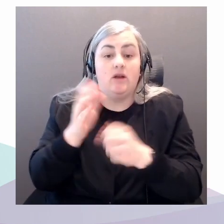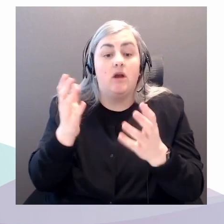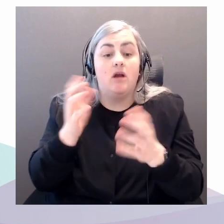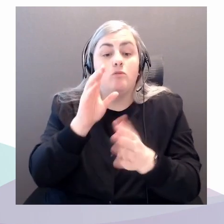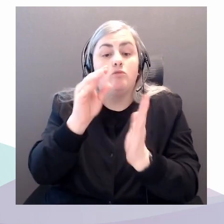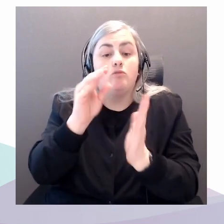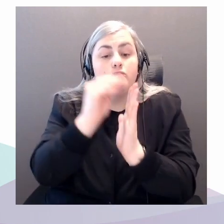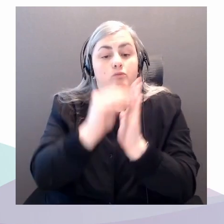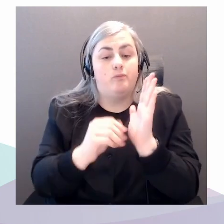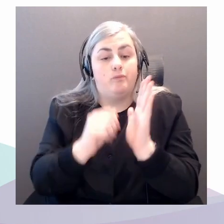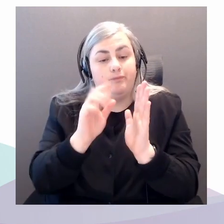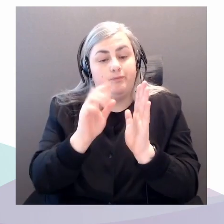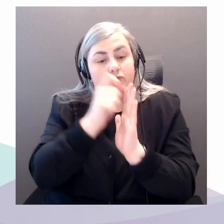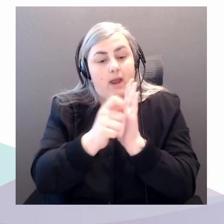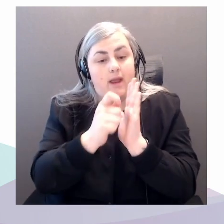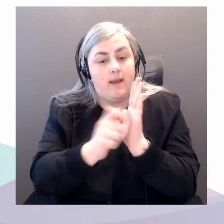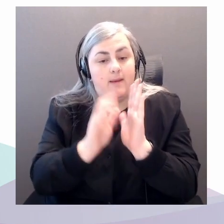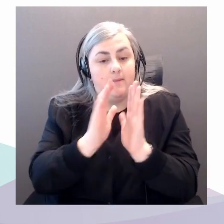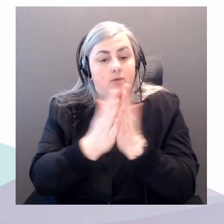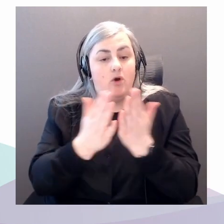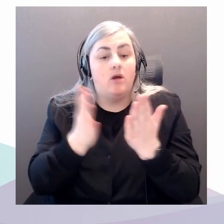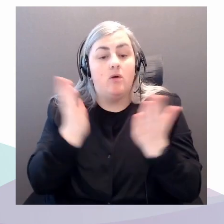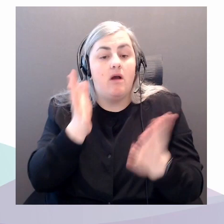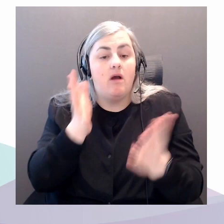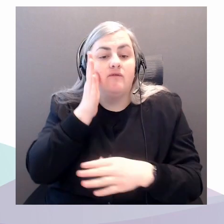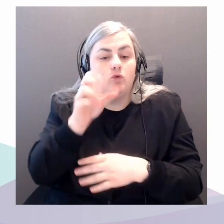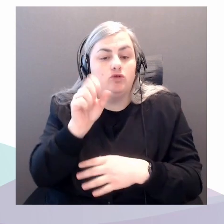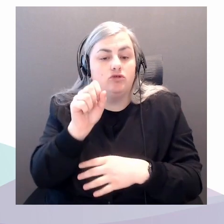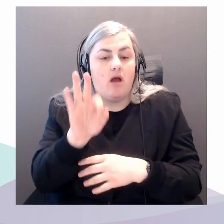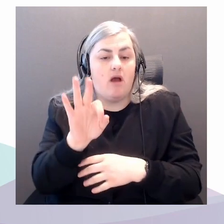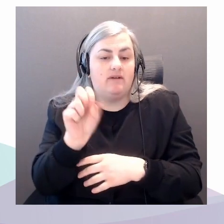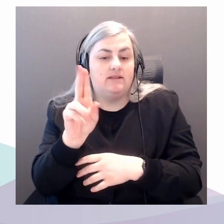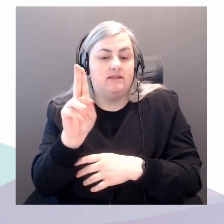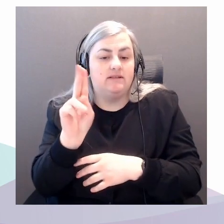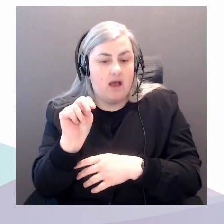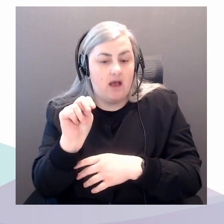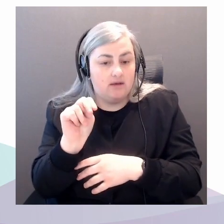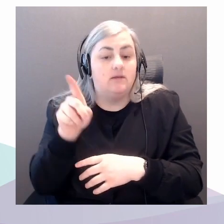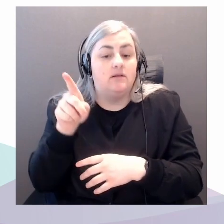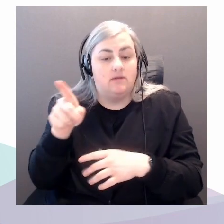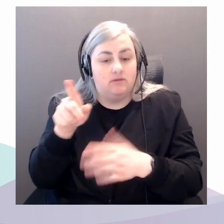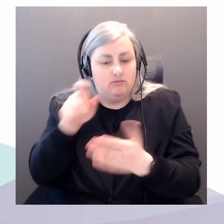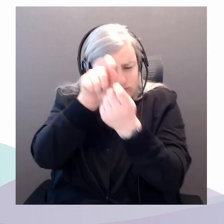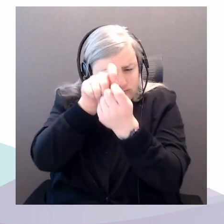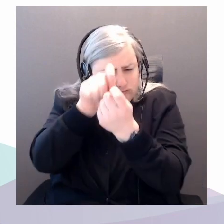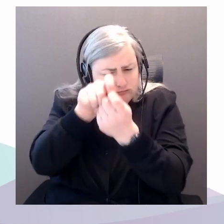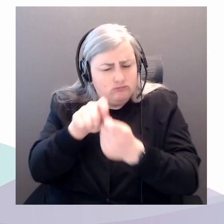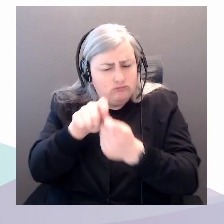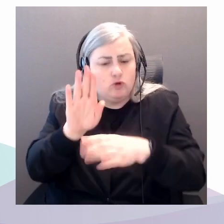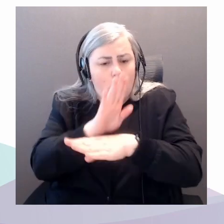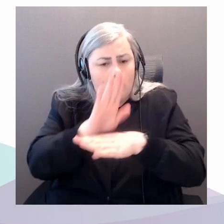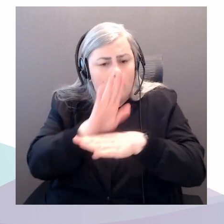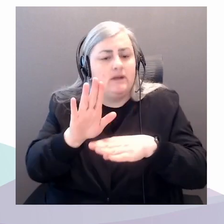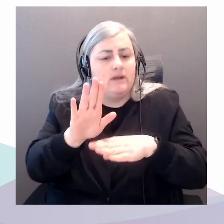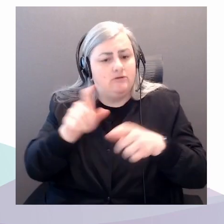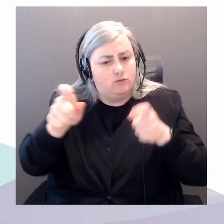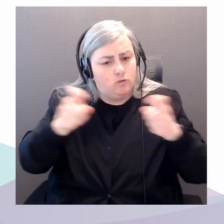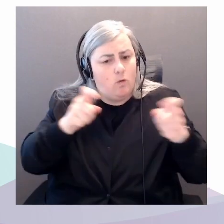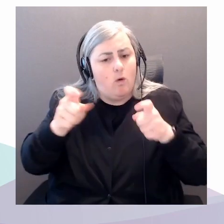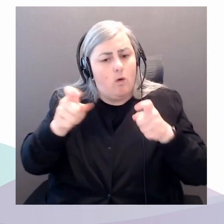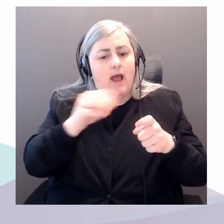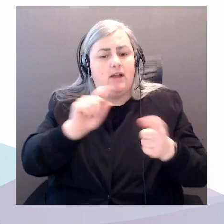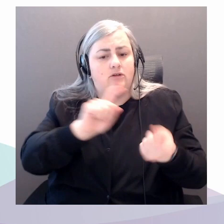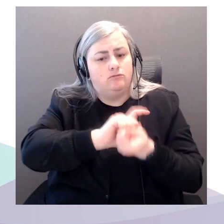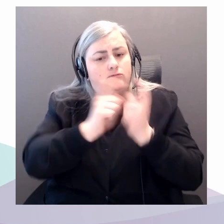of the transition to renewables. He is also a climate critic for the Green Party of Canada